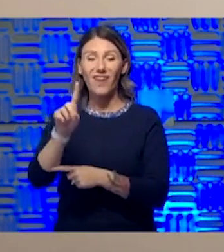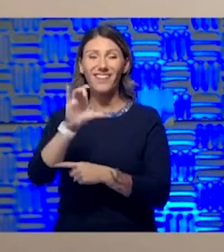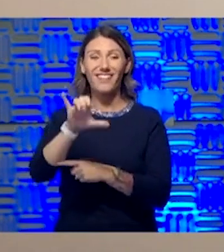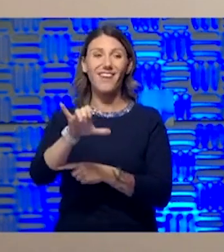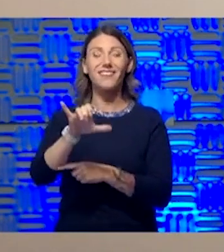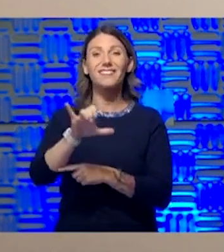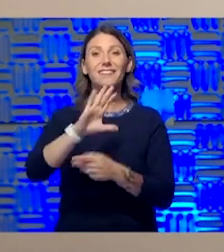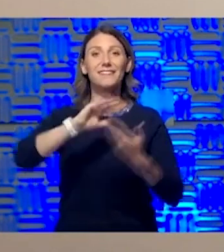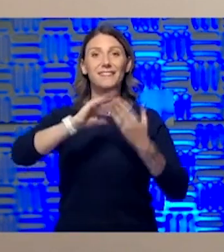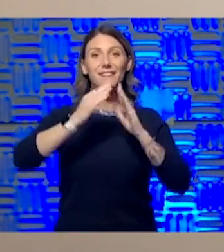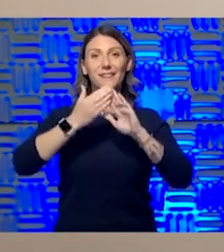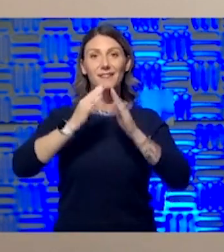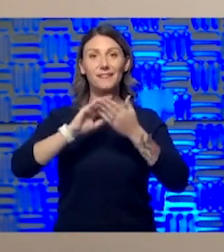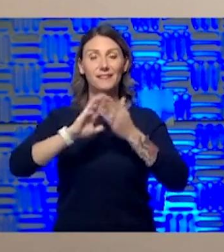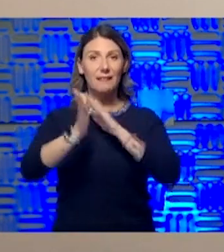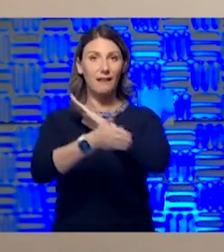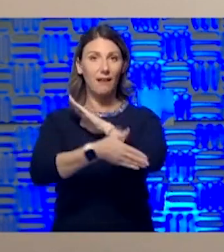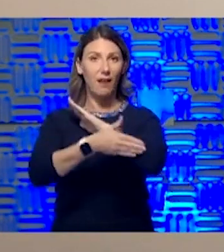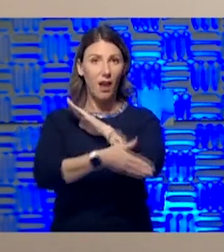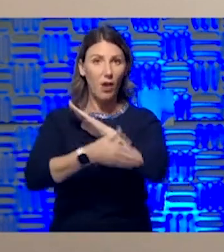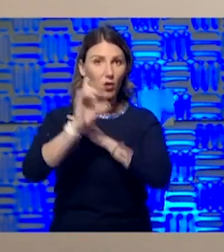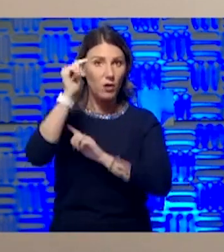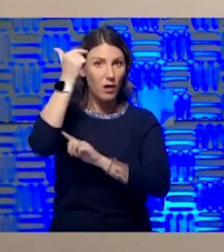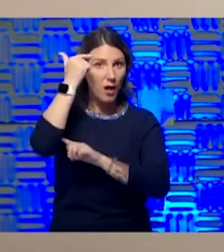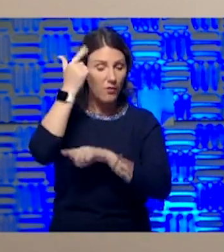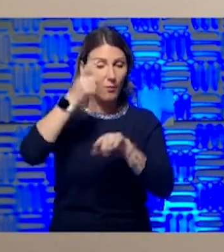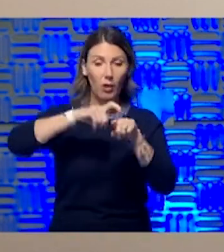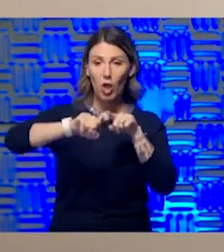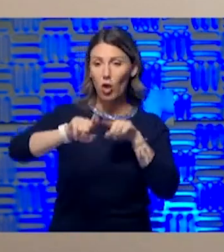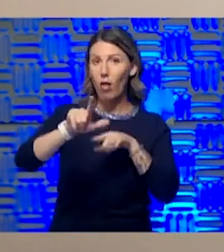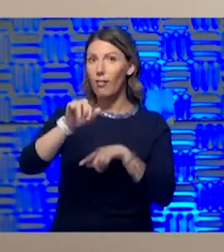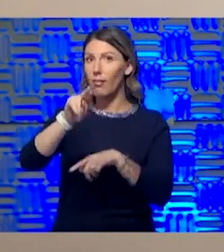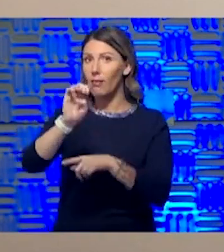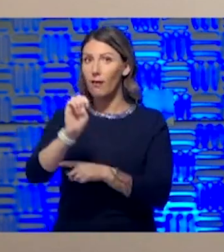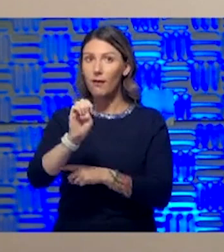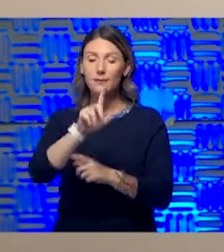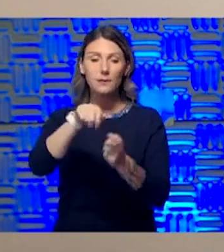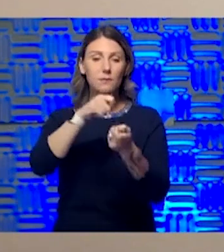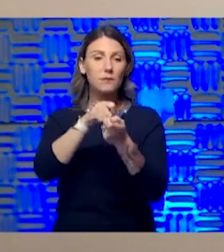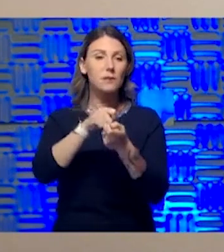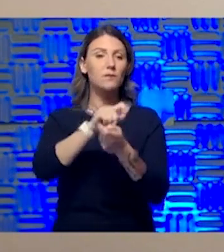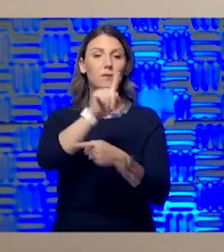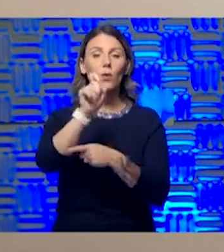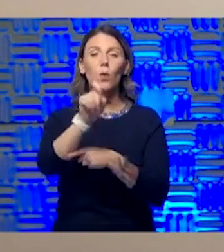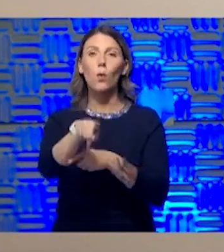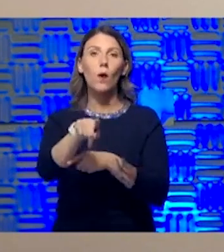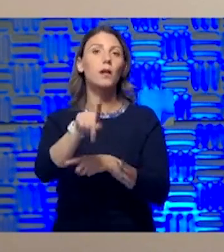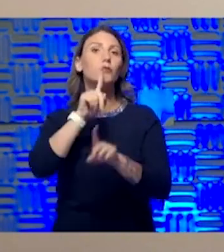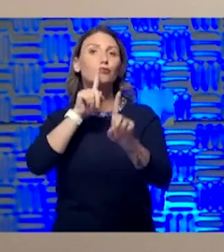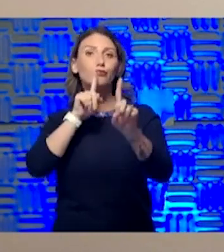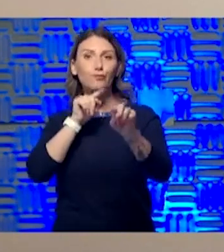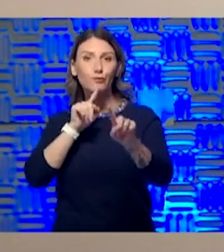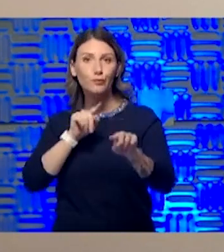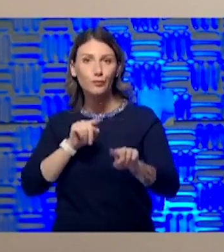call-in line. Specific questions can be answered in there. And we're giving guidance to employers to